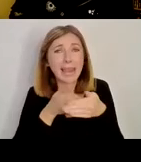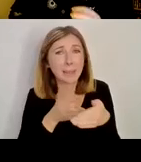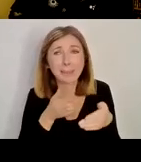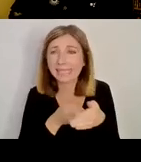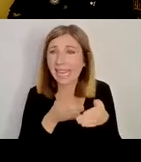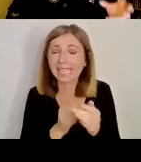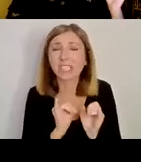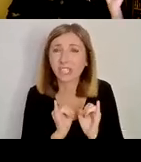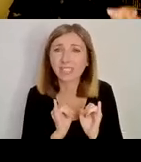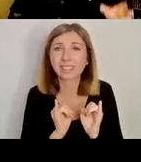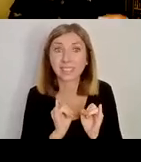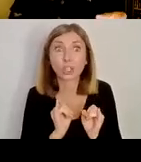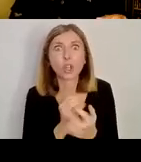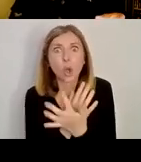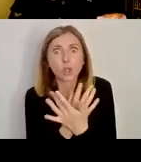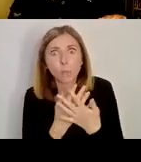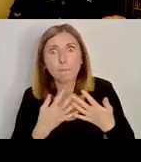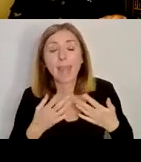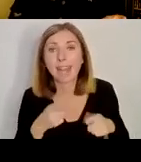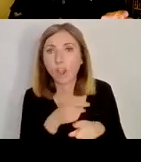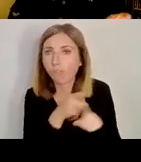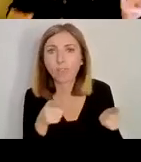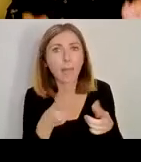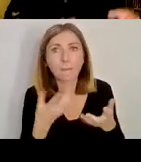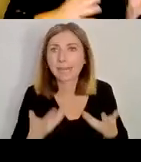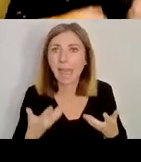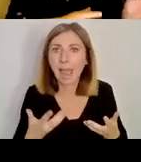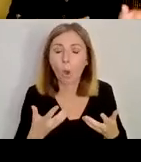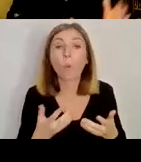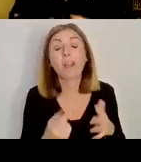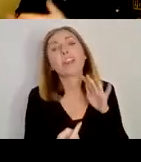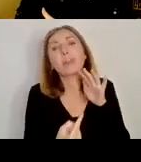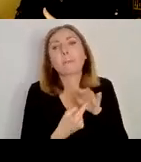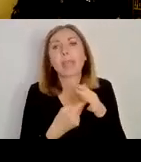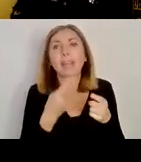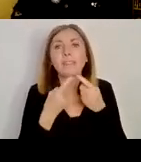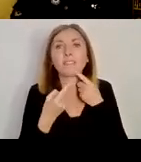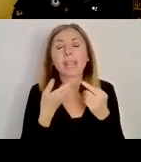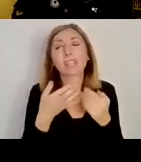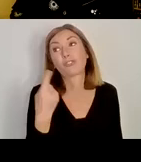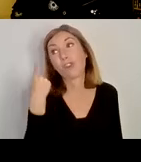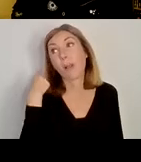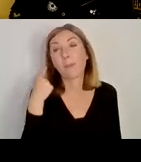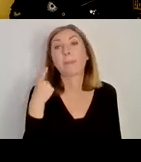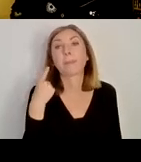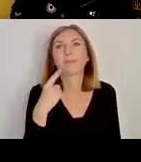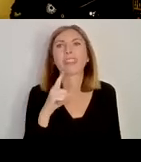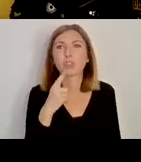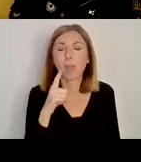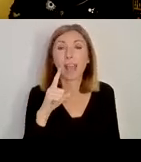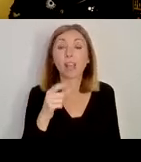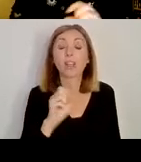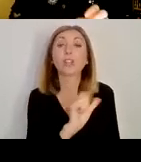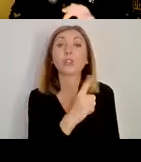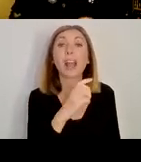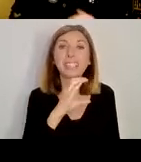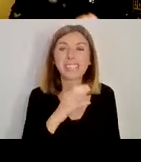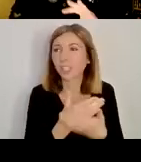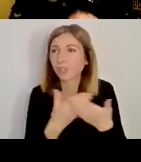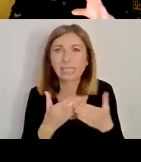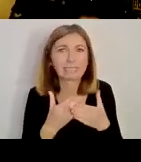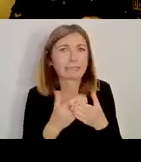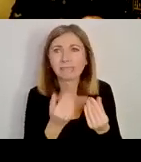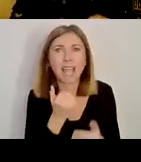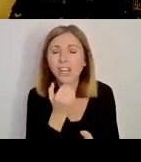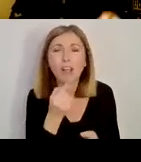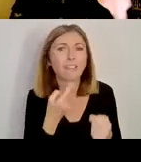They're mainly sources from before the 12th century, and obviously there's a big gap between the 12th century and the present. But I'll try and give you